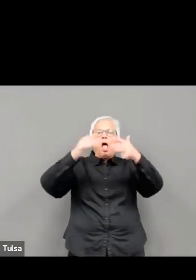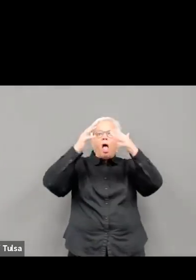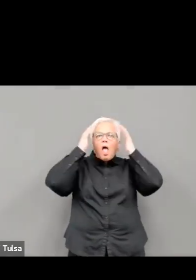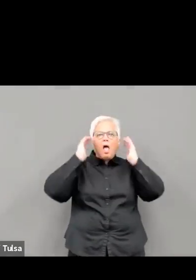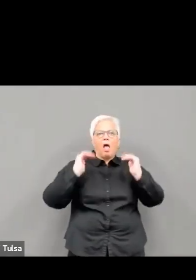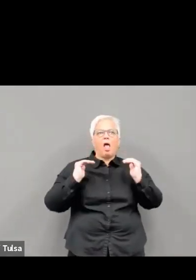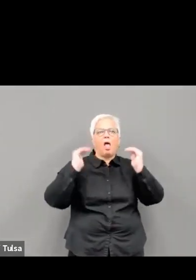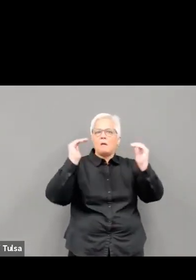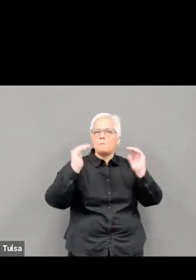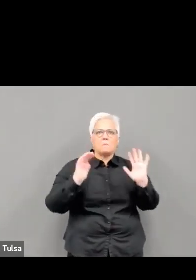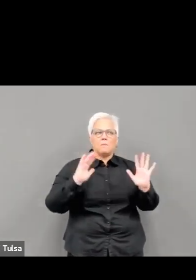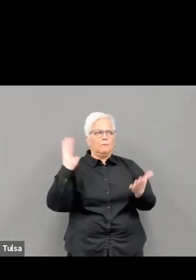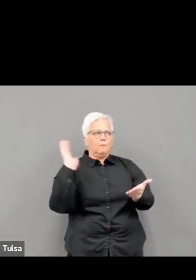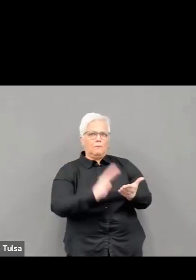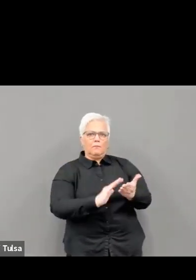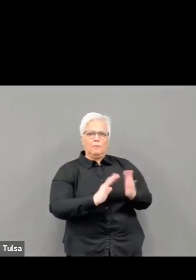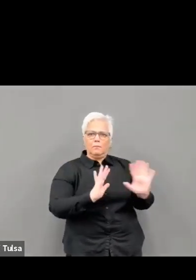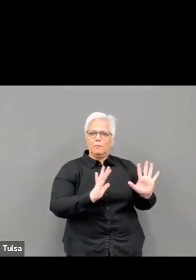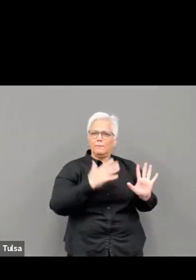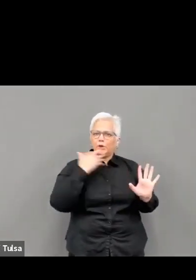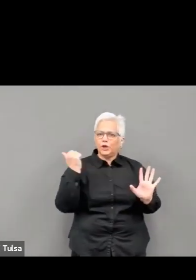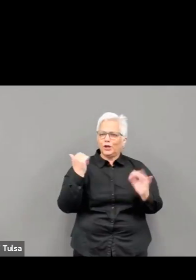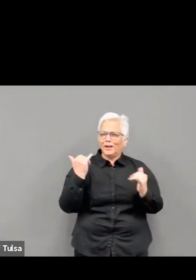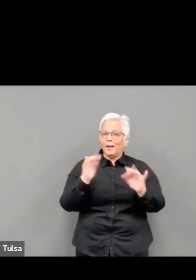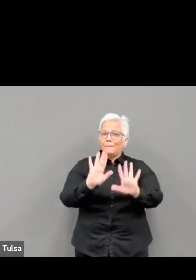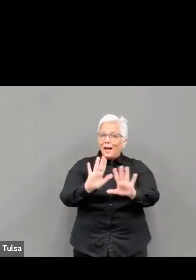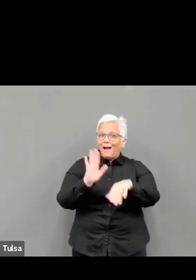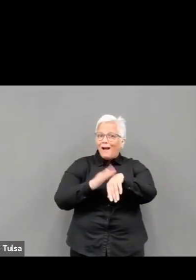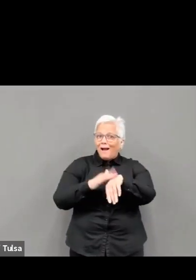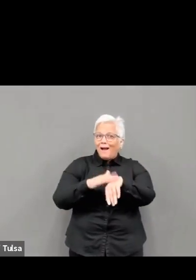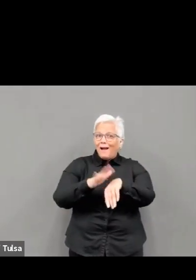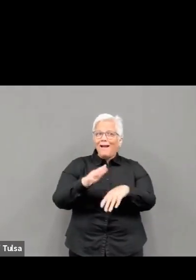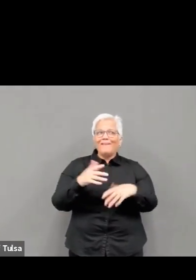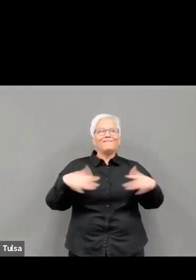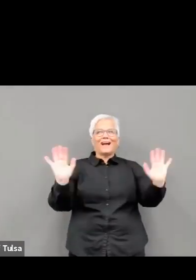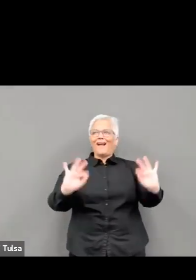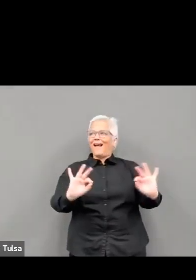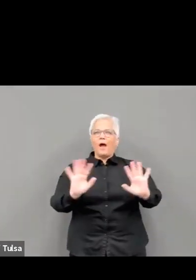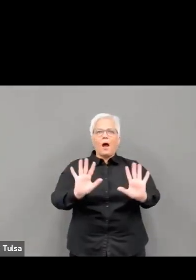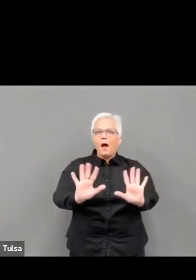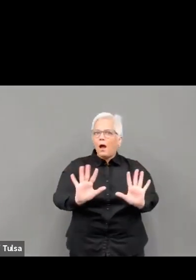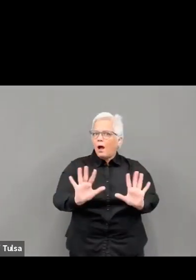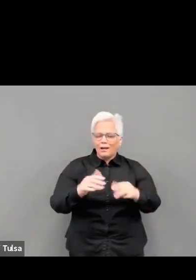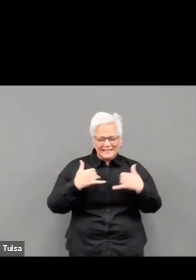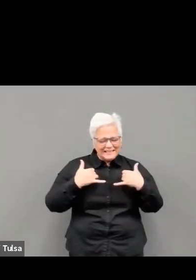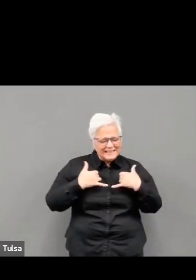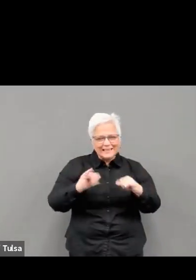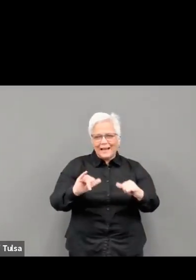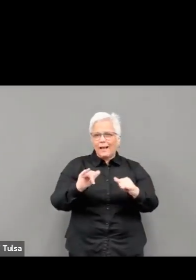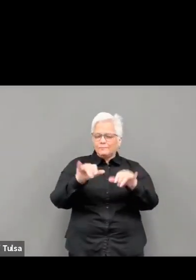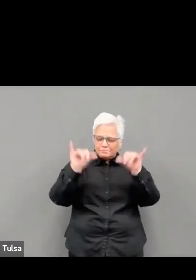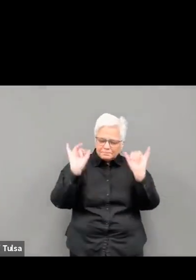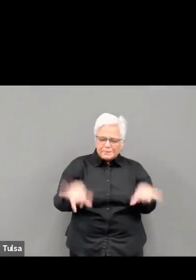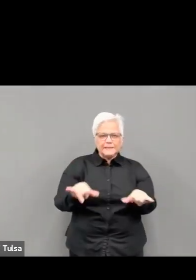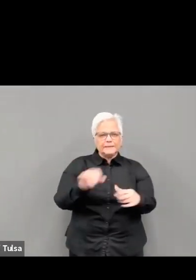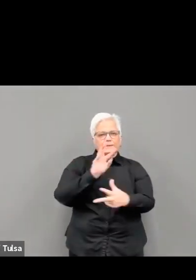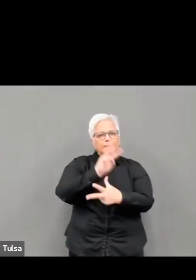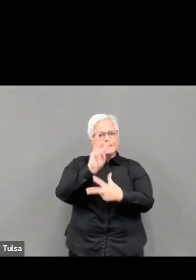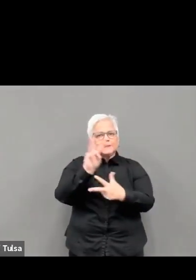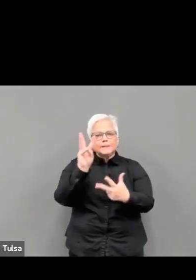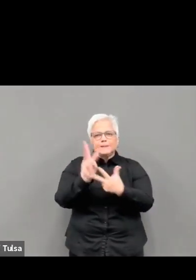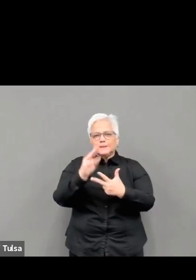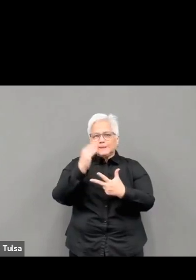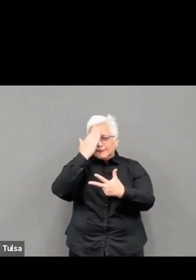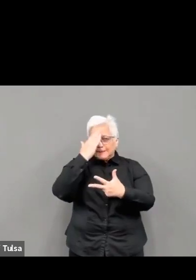receive the vaccine. It's important to continue following the three Ws. The CDC continues to recommend correct and consistent mask